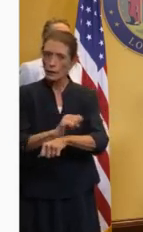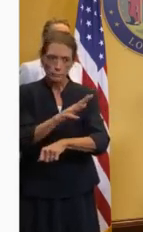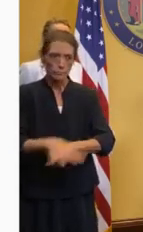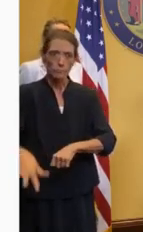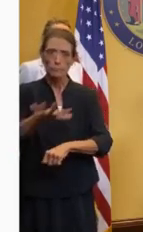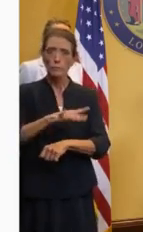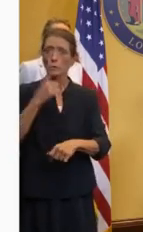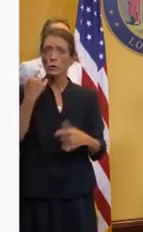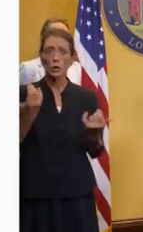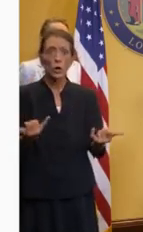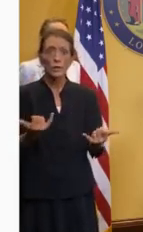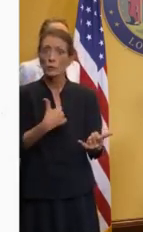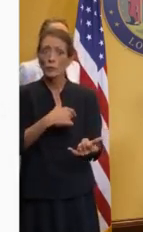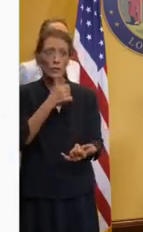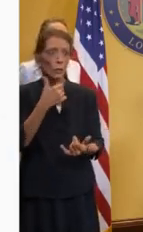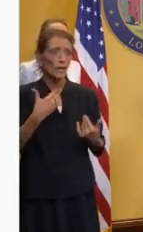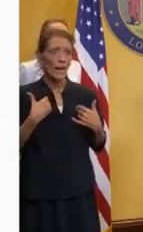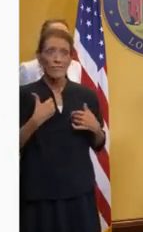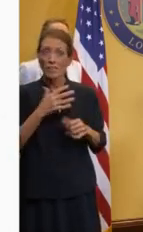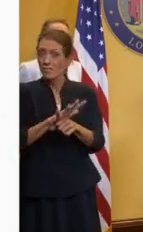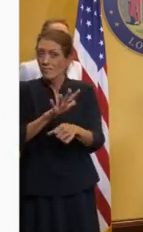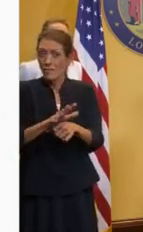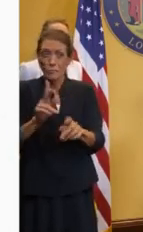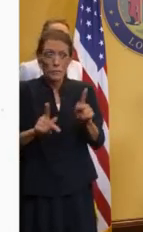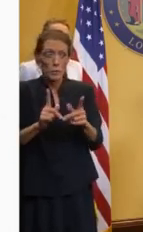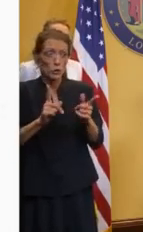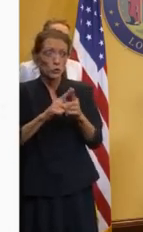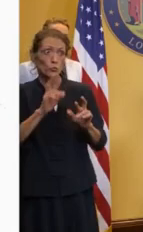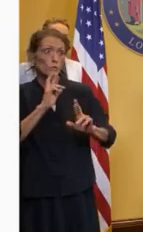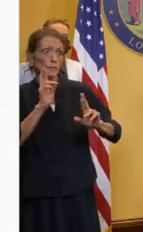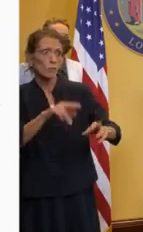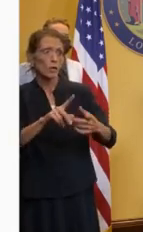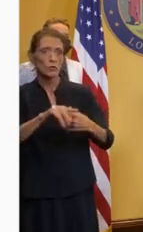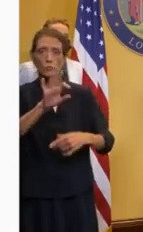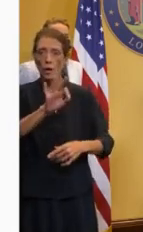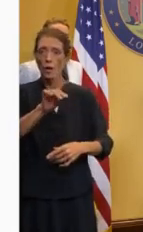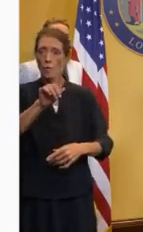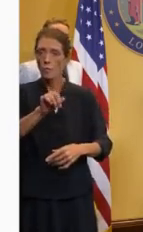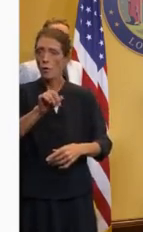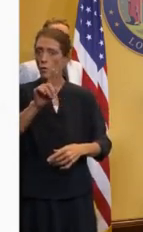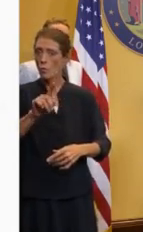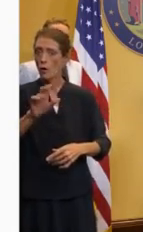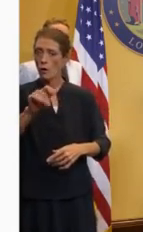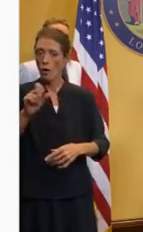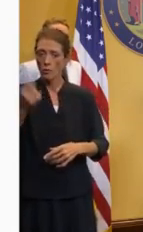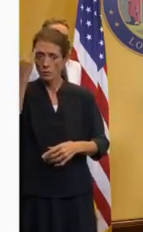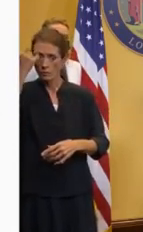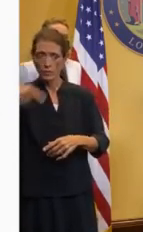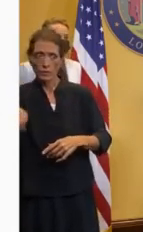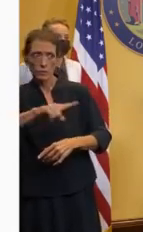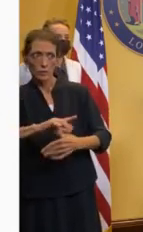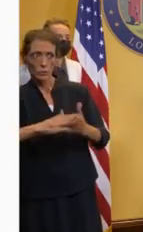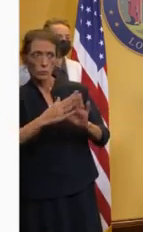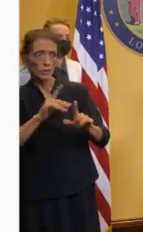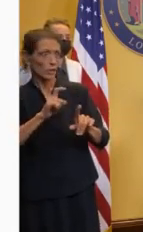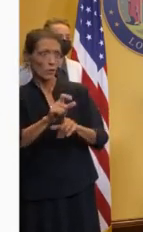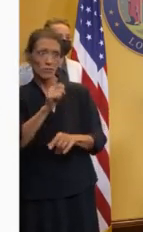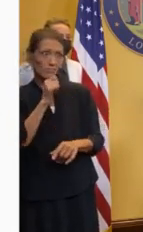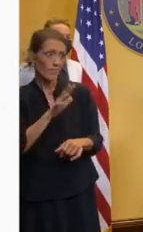have the capacity to respond to 911 calls that come from our community right now.